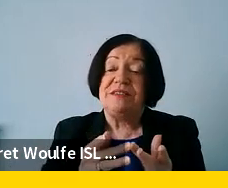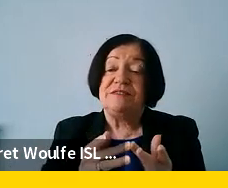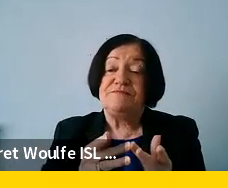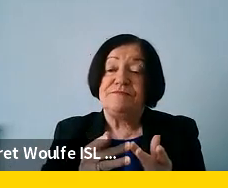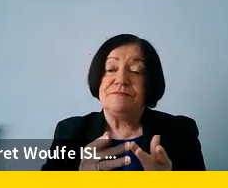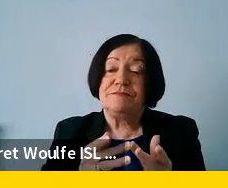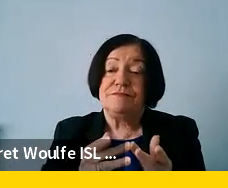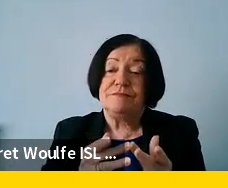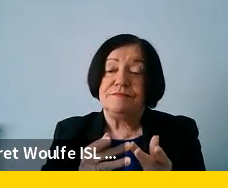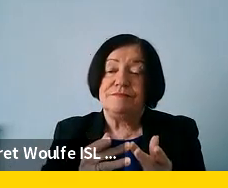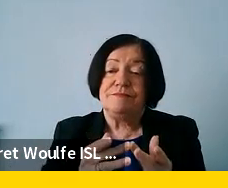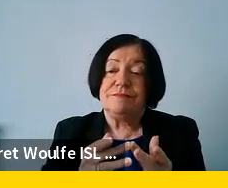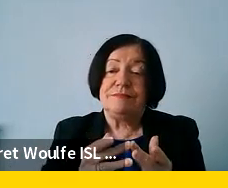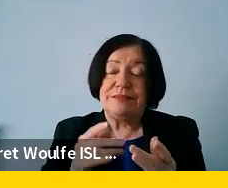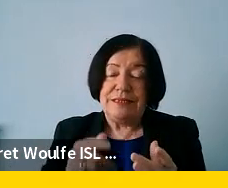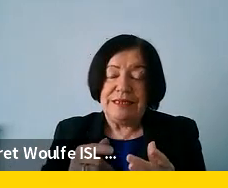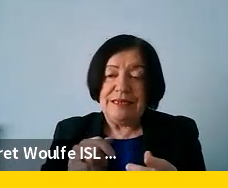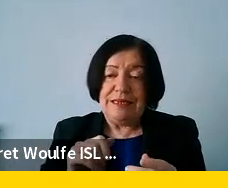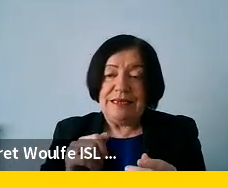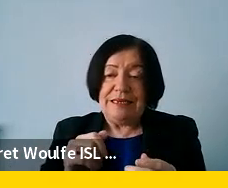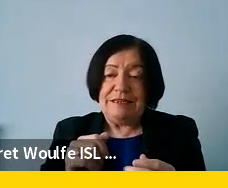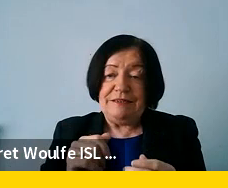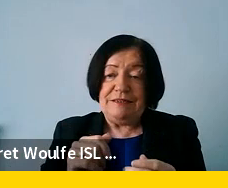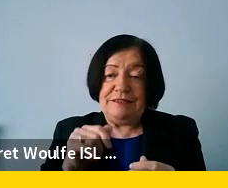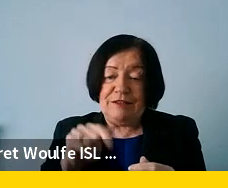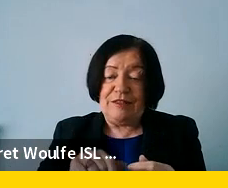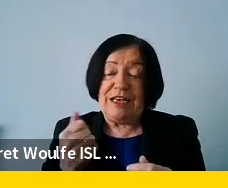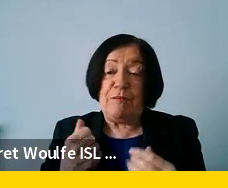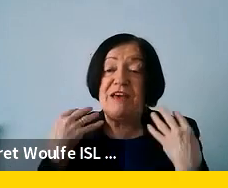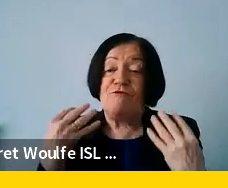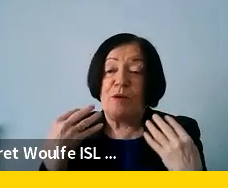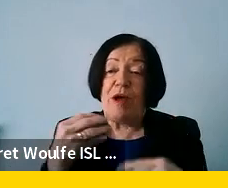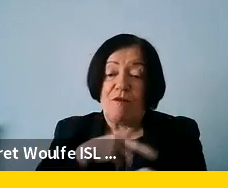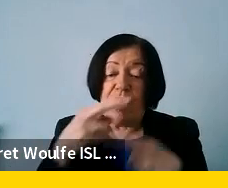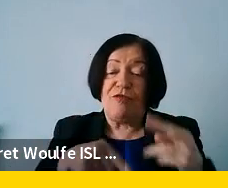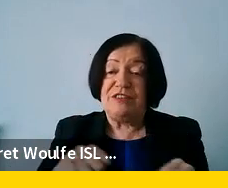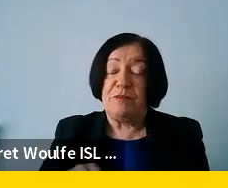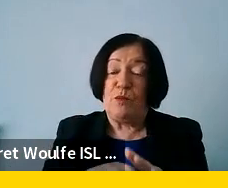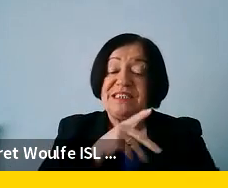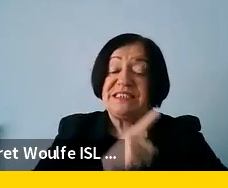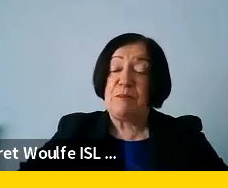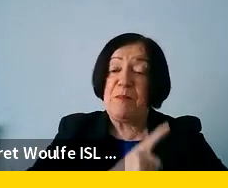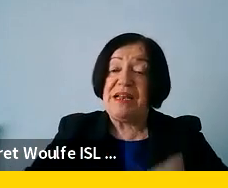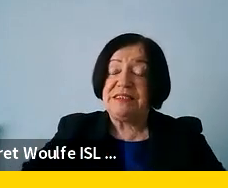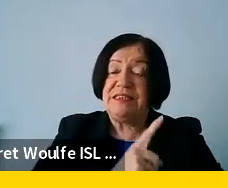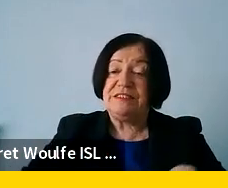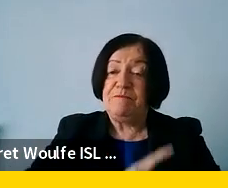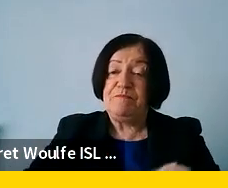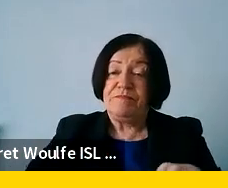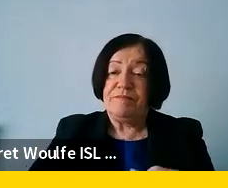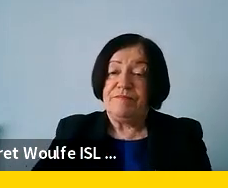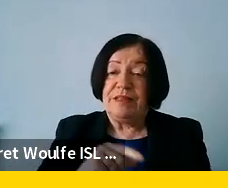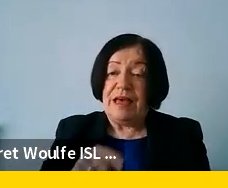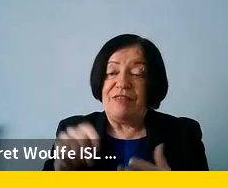you know, they keep the fact that the data around these people with disabilities and they